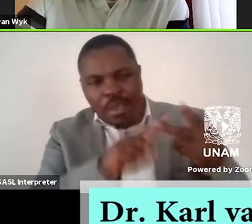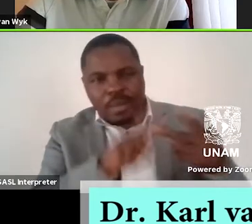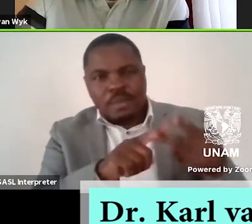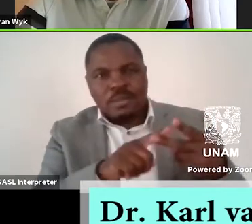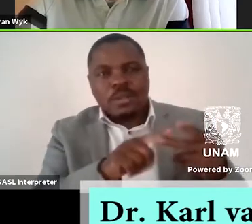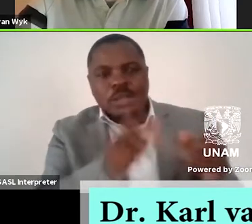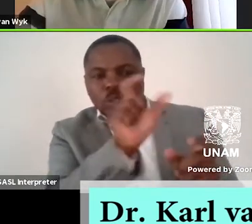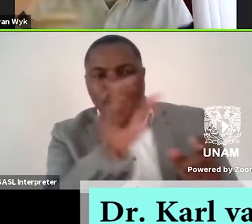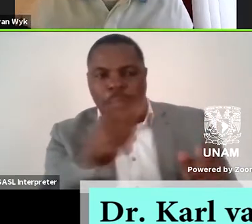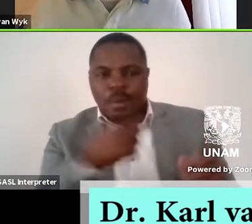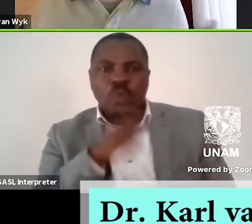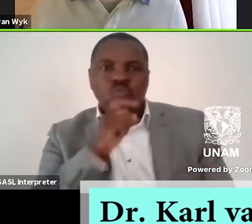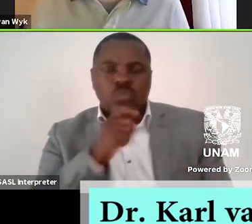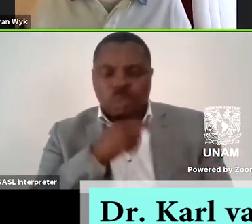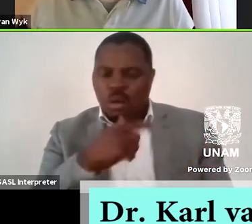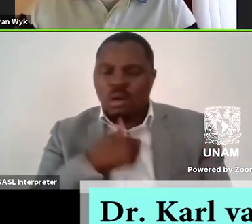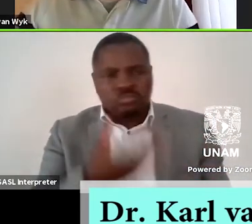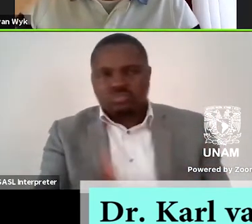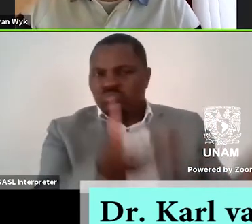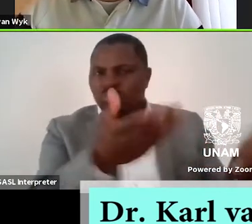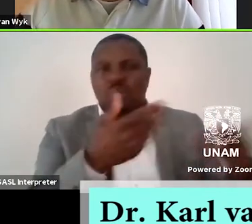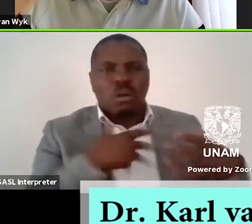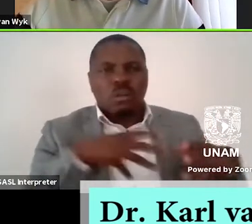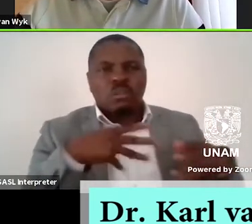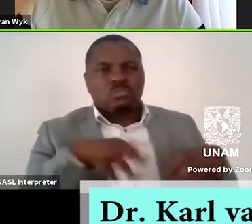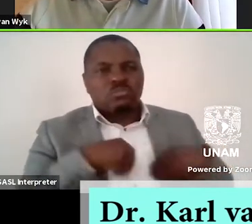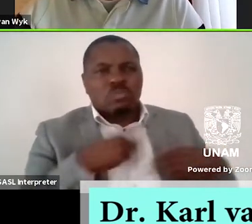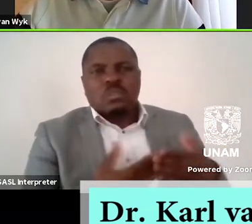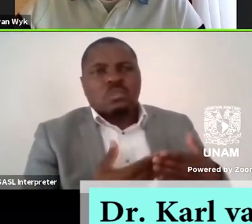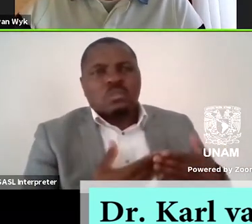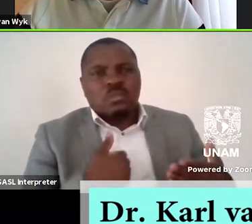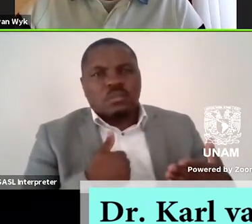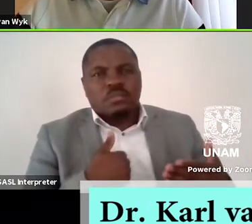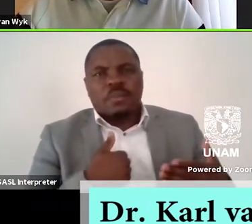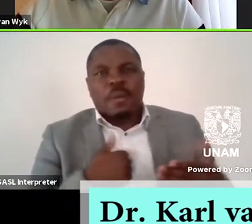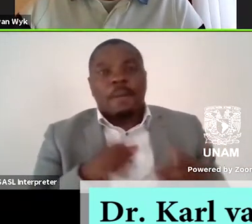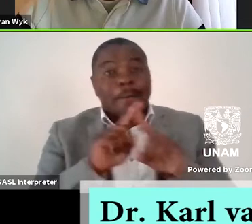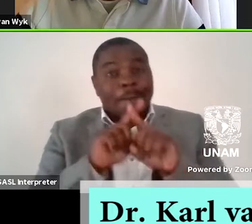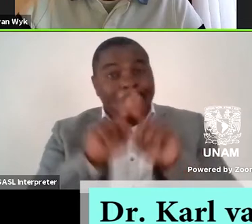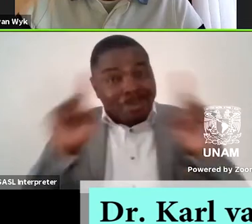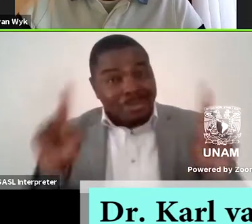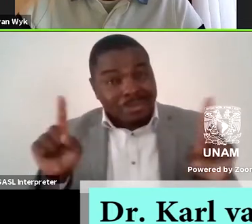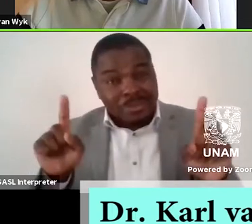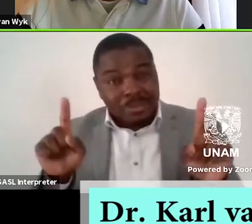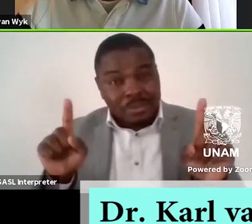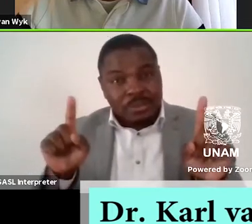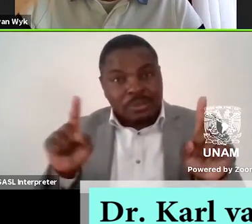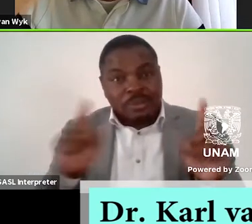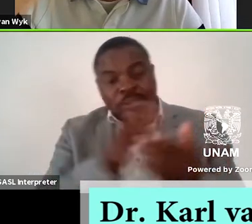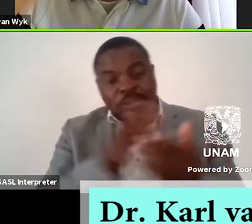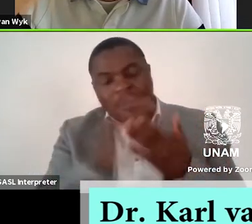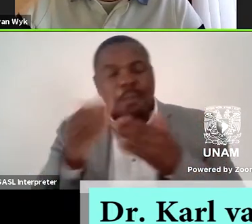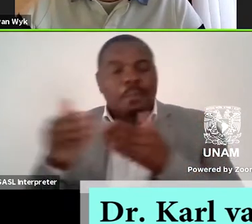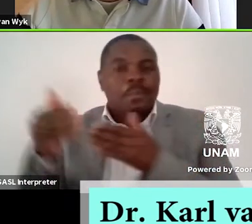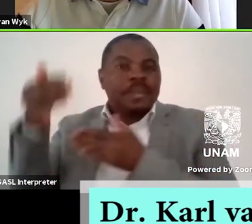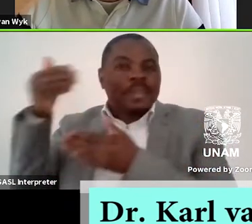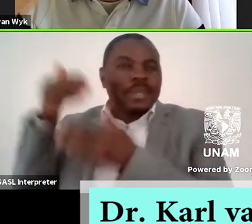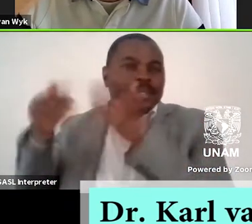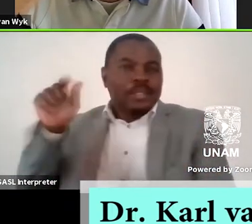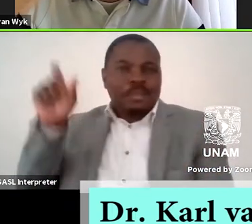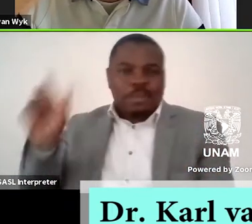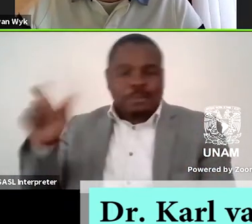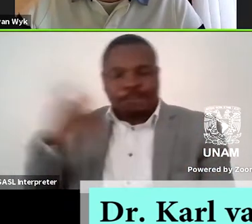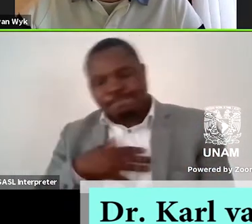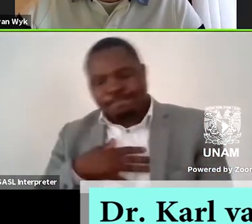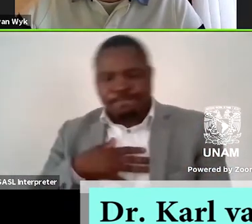open to what that could signify. But some historians are reluctant to